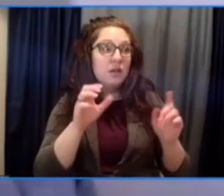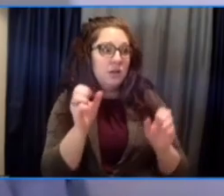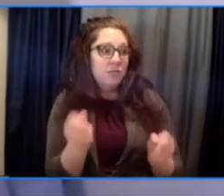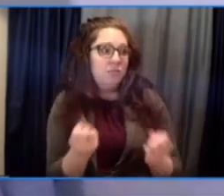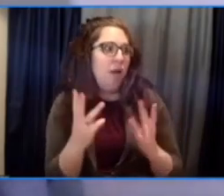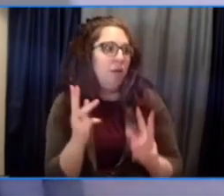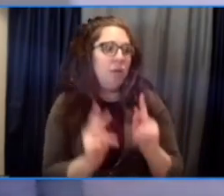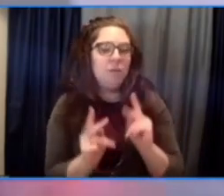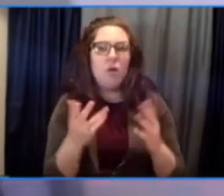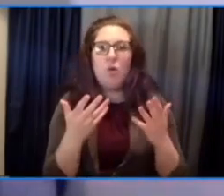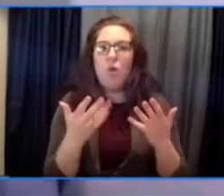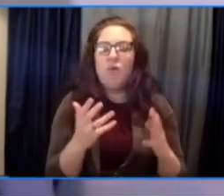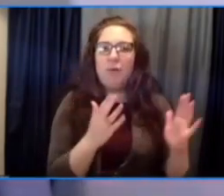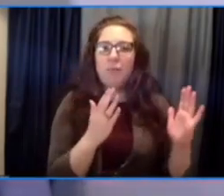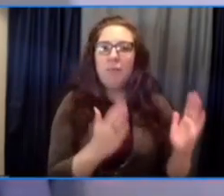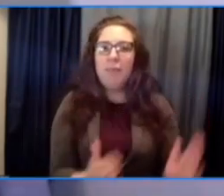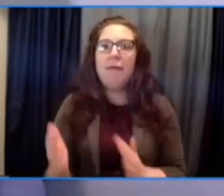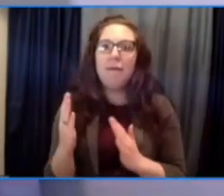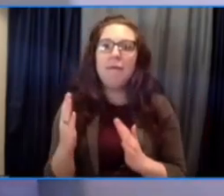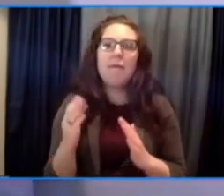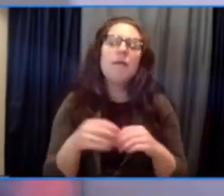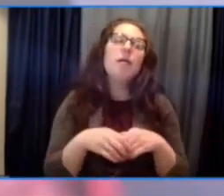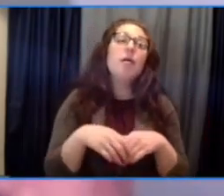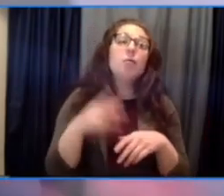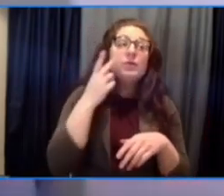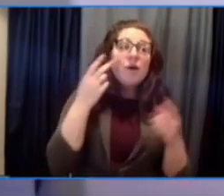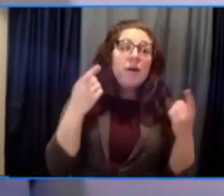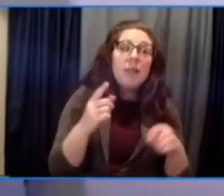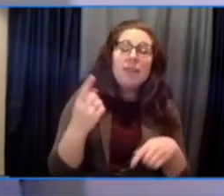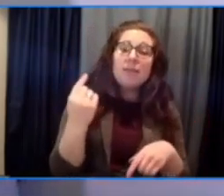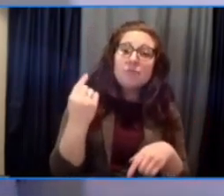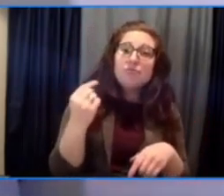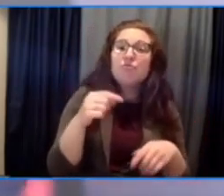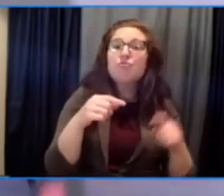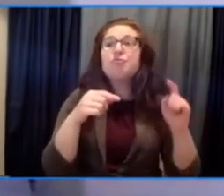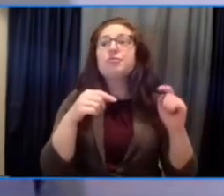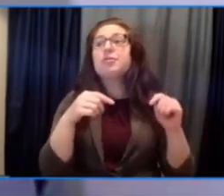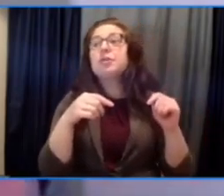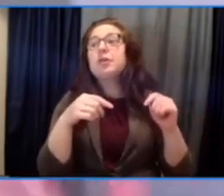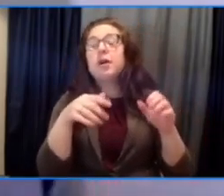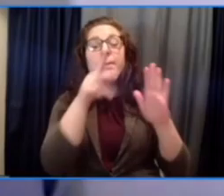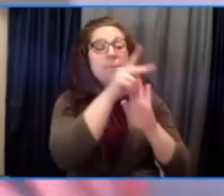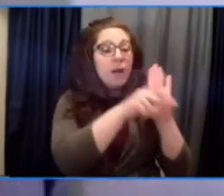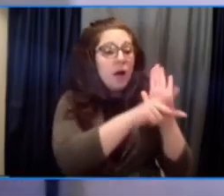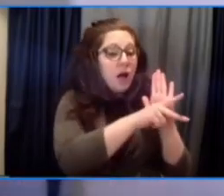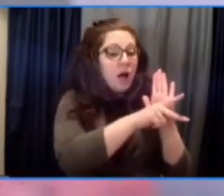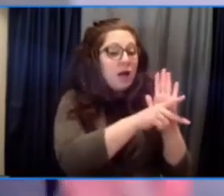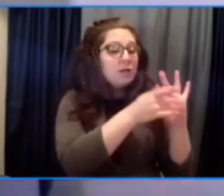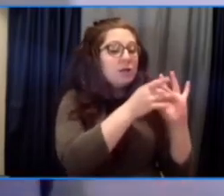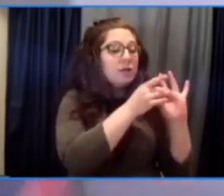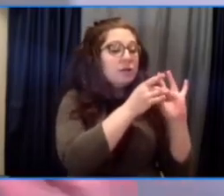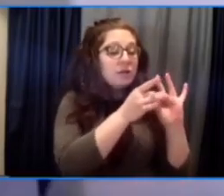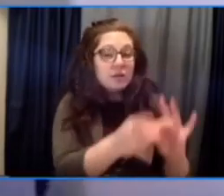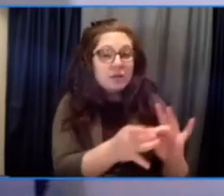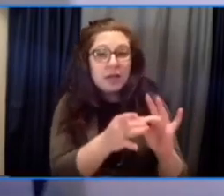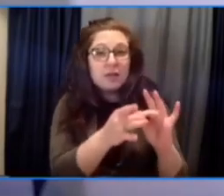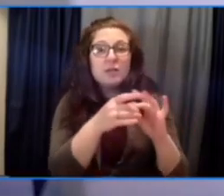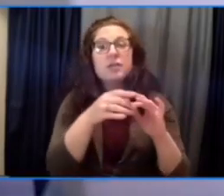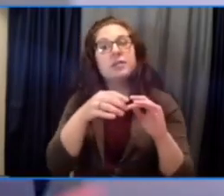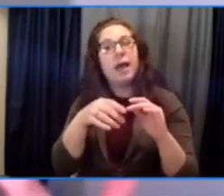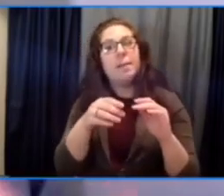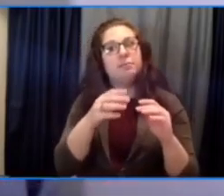right? What we've seen from 2020 is when we combine both policies that really matter to Black, Indigenous, Latinx,